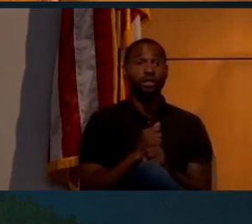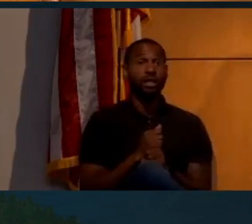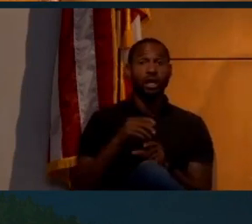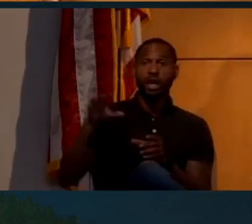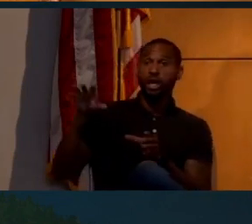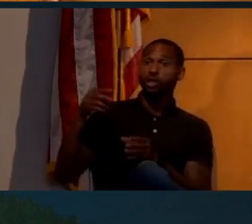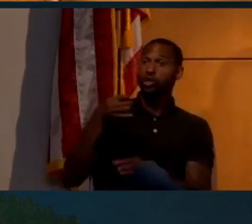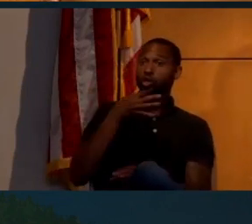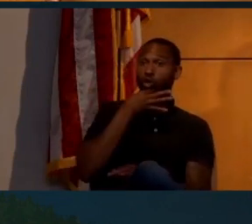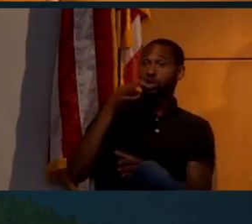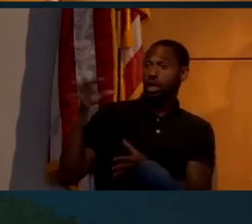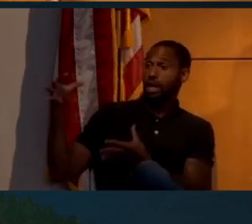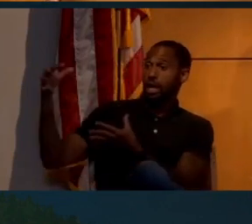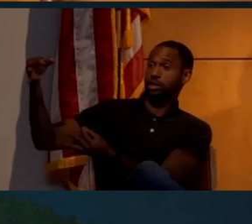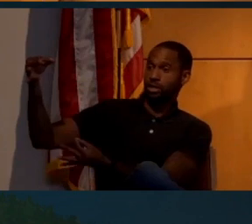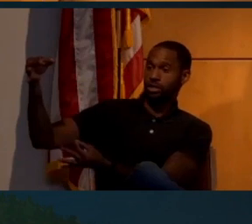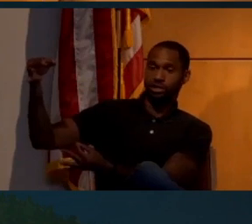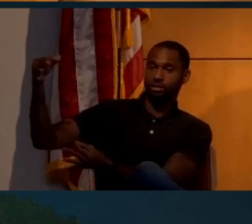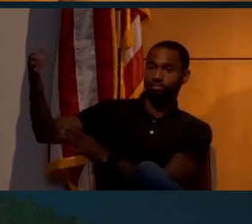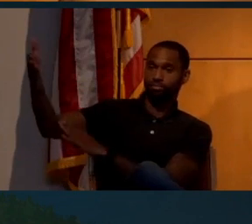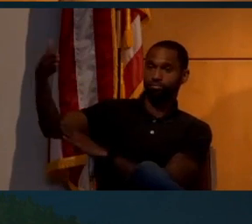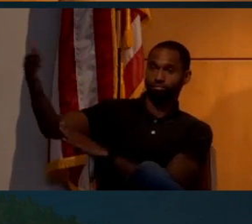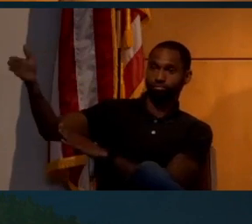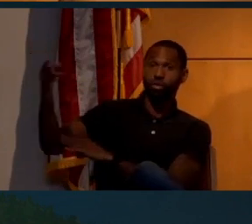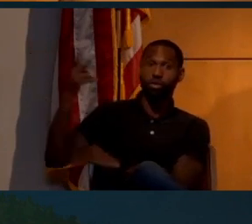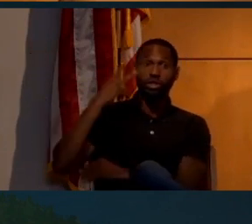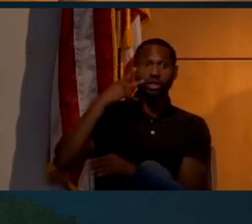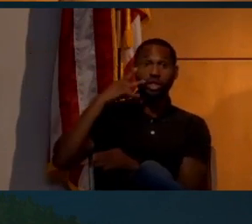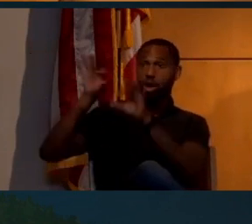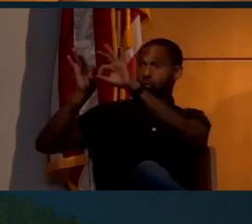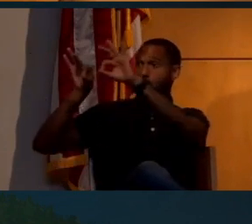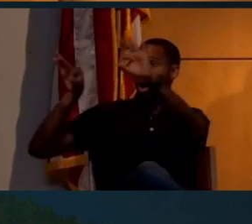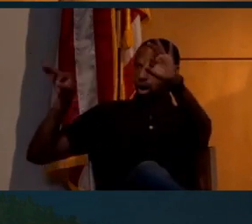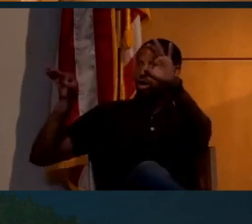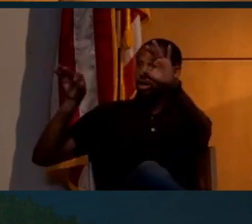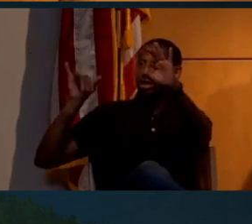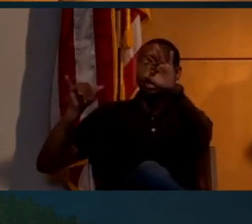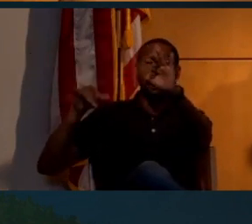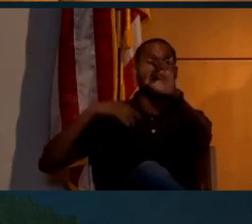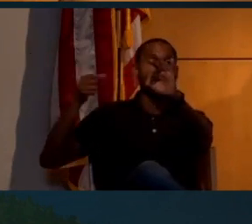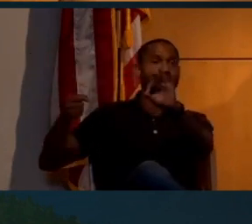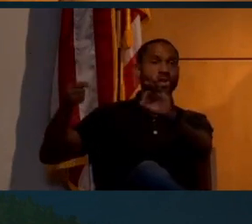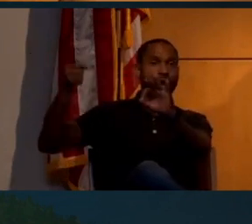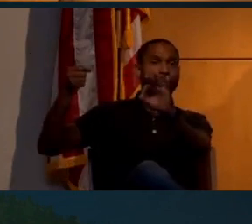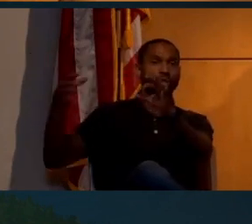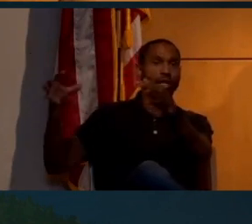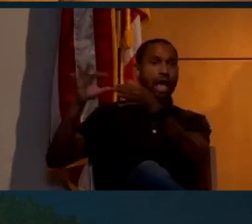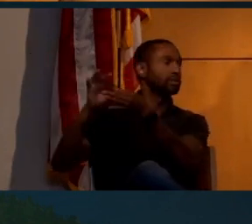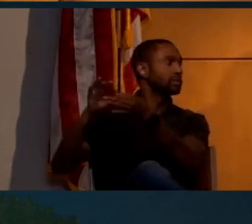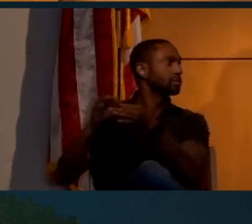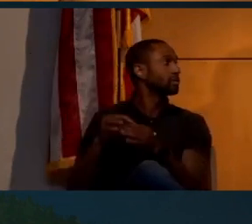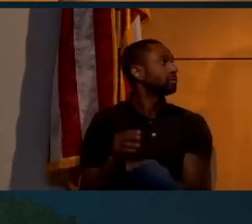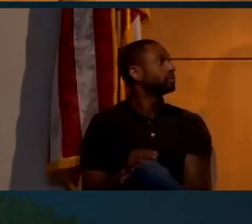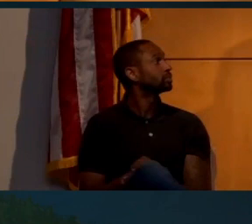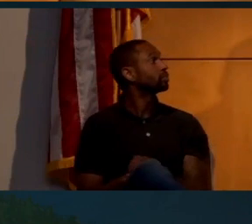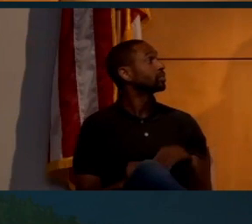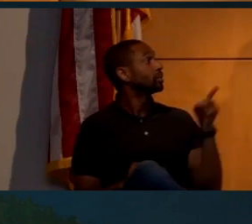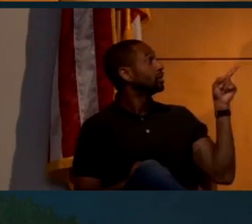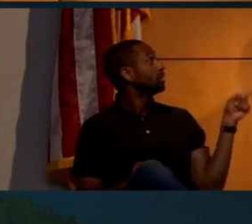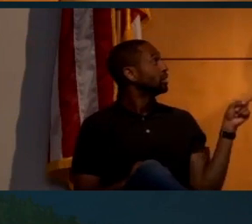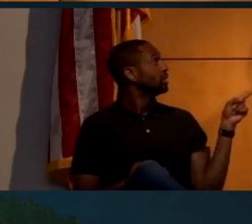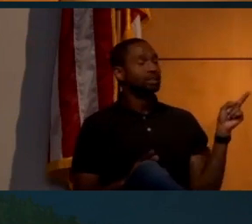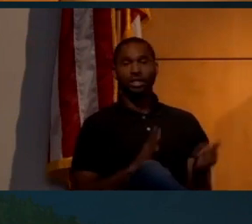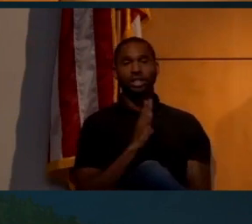latch it into place. And you can see how that horizontal rod was actually had to be lifted up to latch into place. And this is a